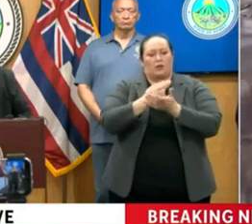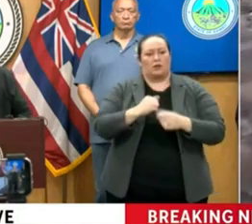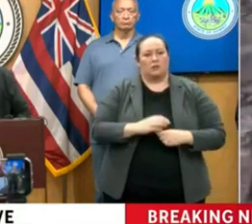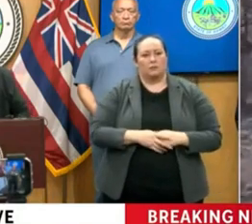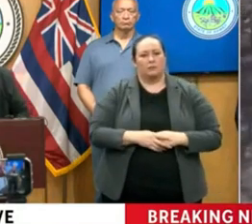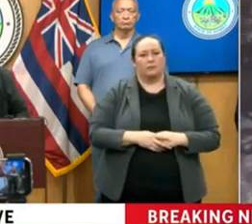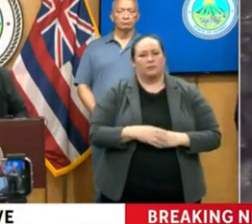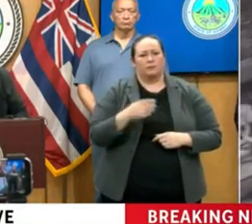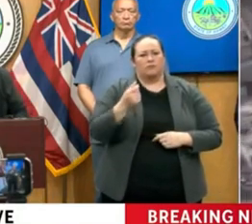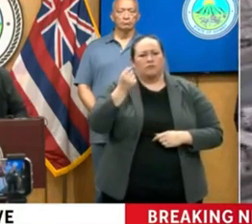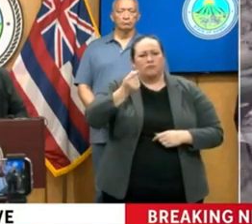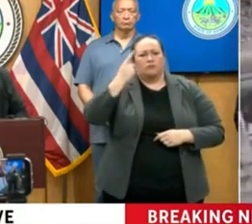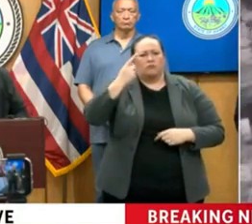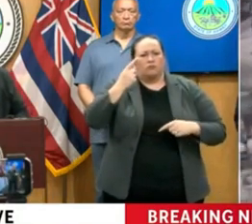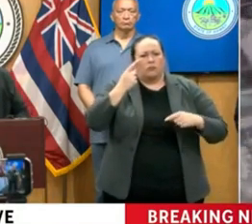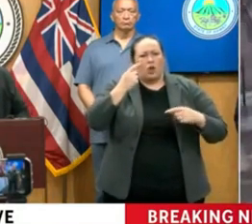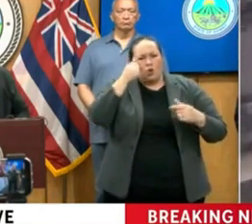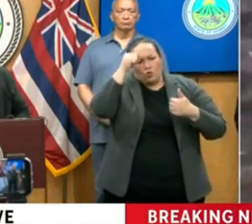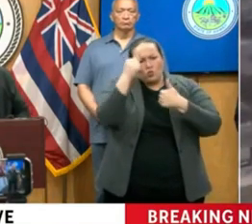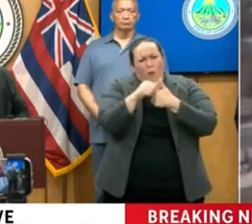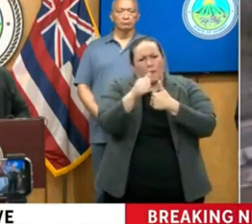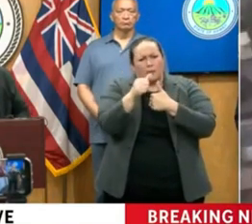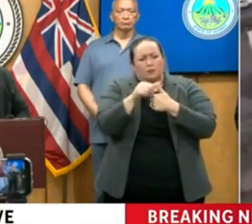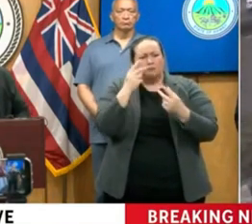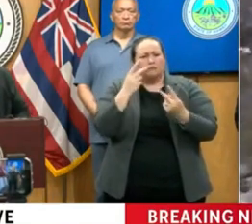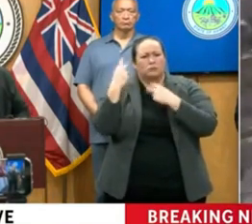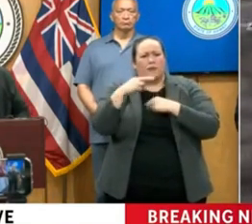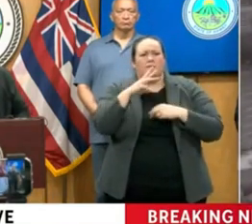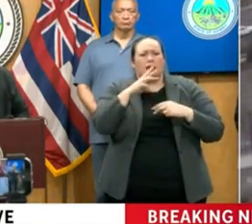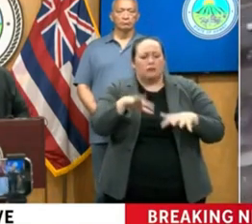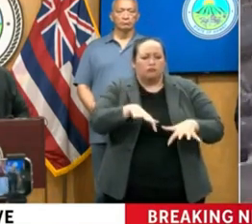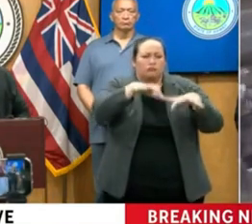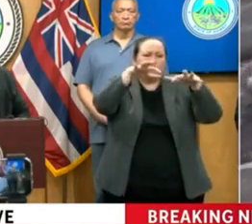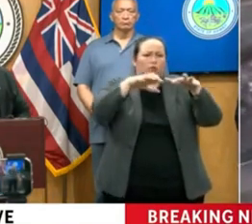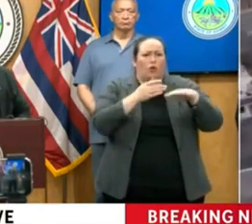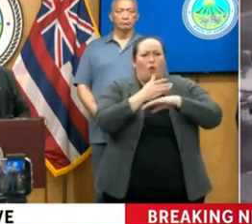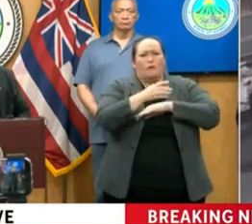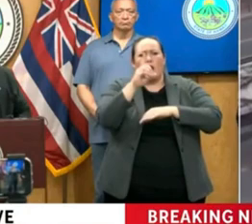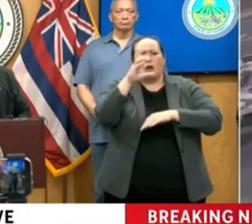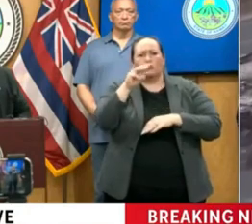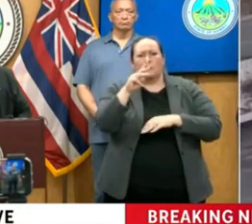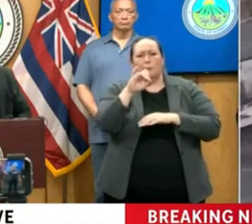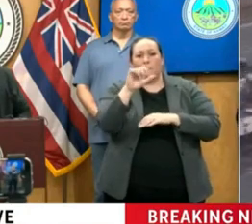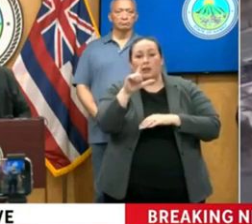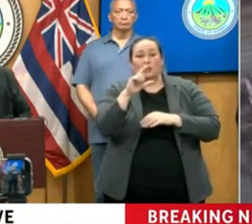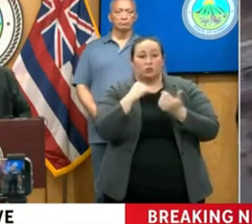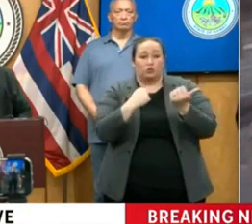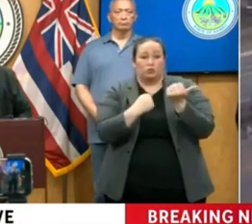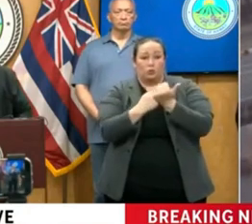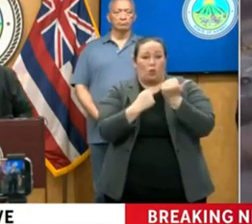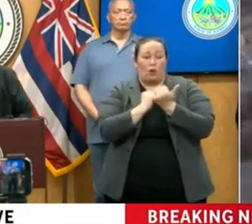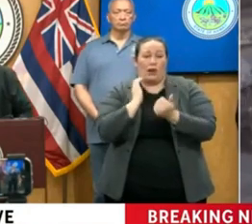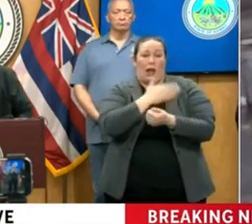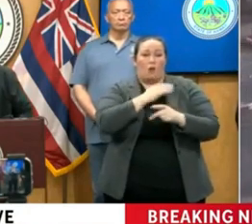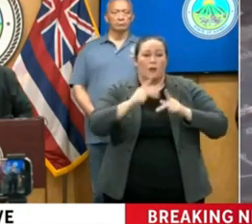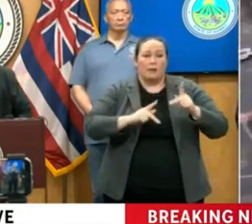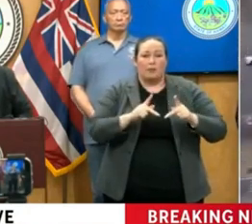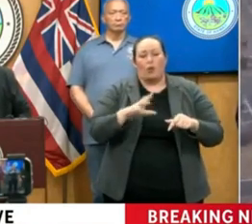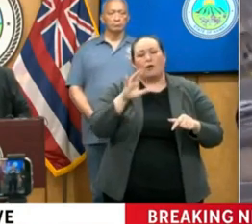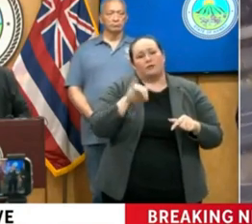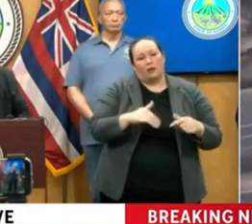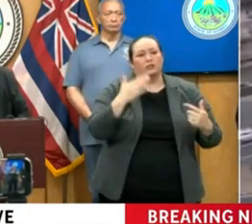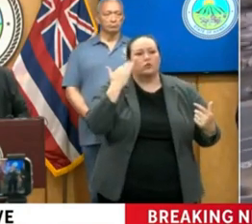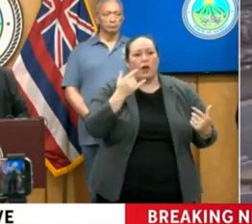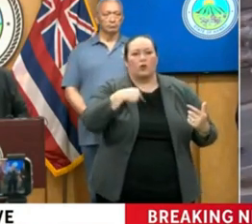do recall that when we had flooding in the past, we appropriated over $100 million to directly support our people. And that's why we